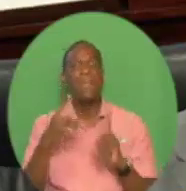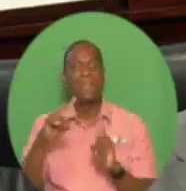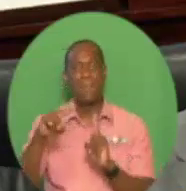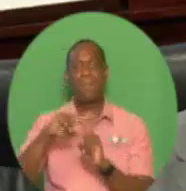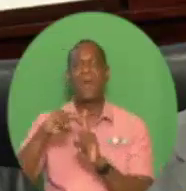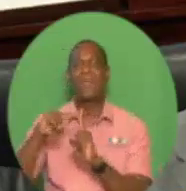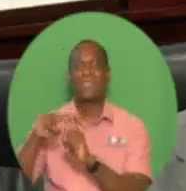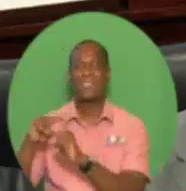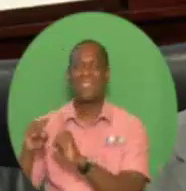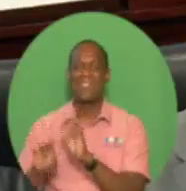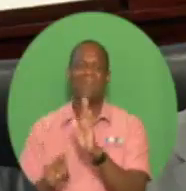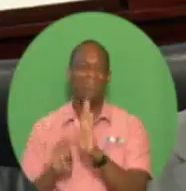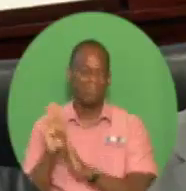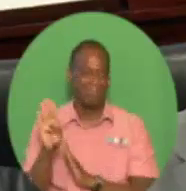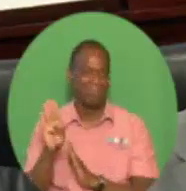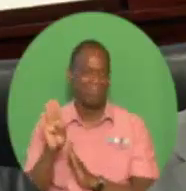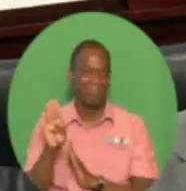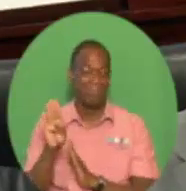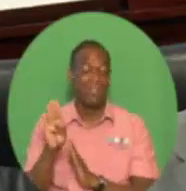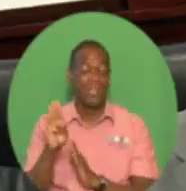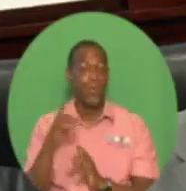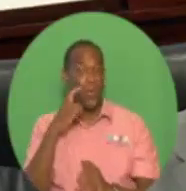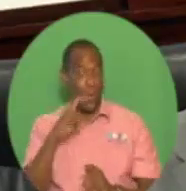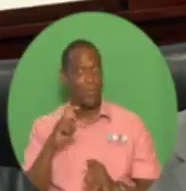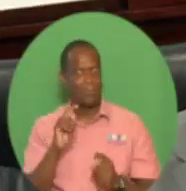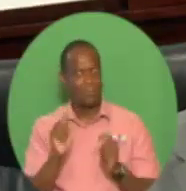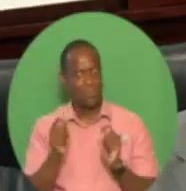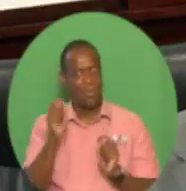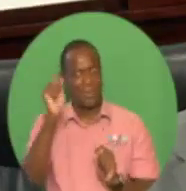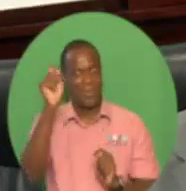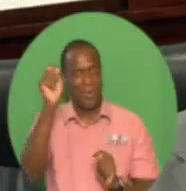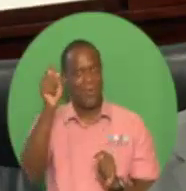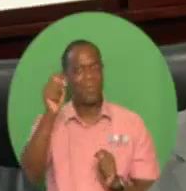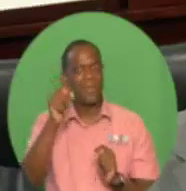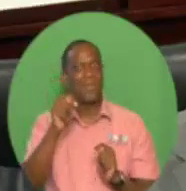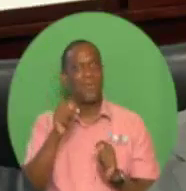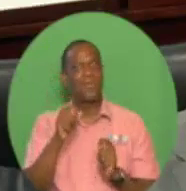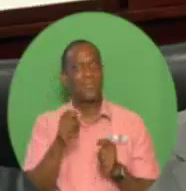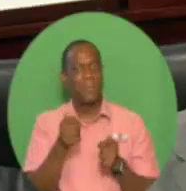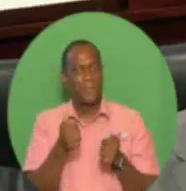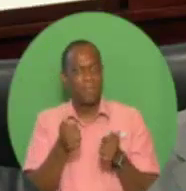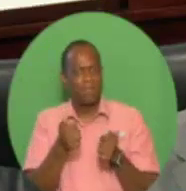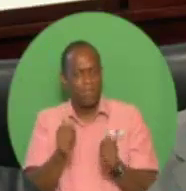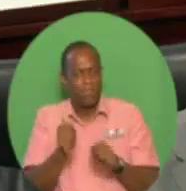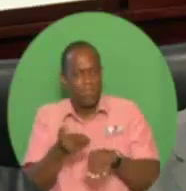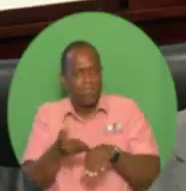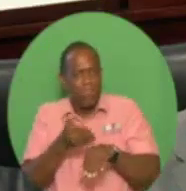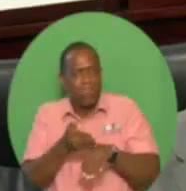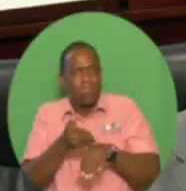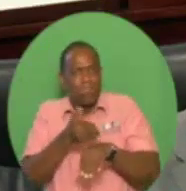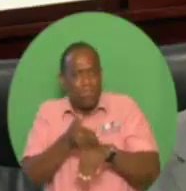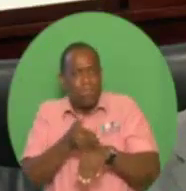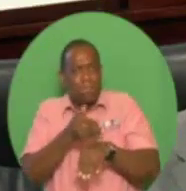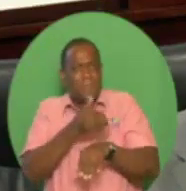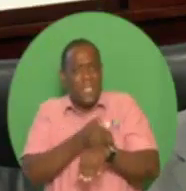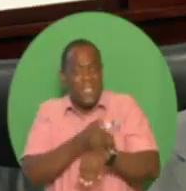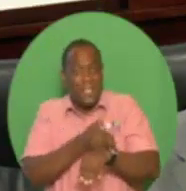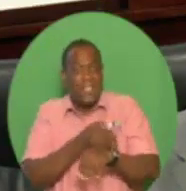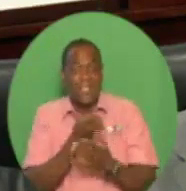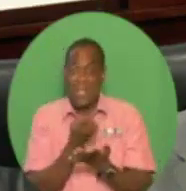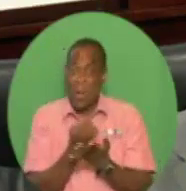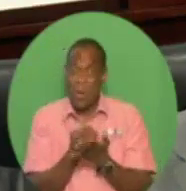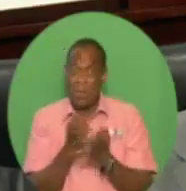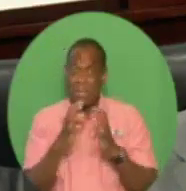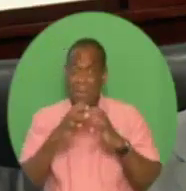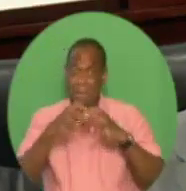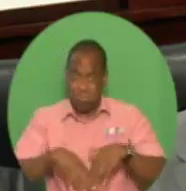the country afloat by taking decisive and sensible action without crashing the economy and without engaging in a